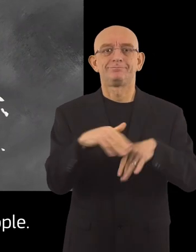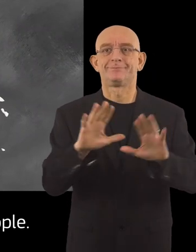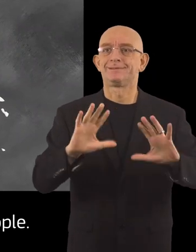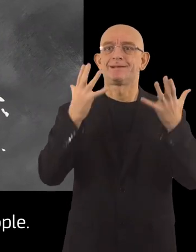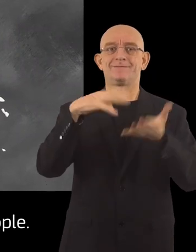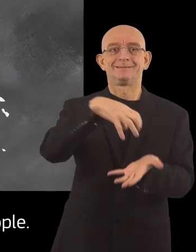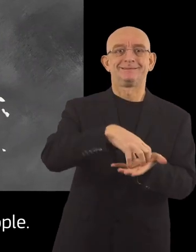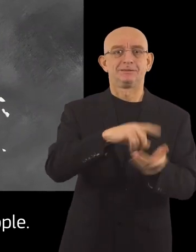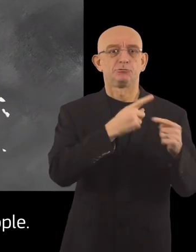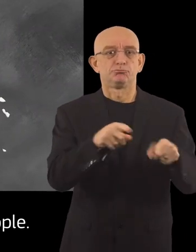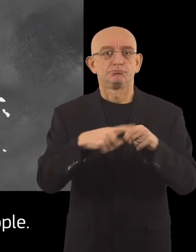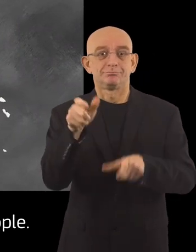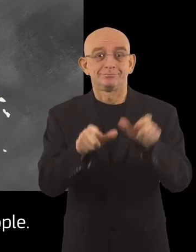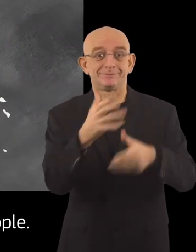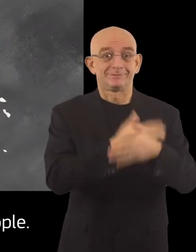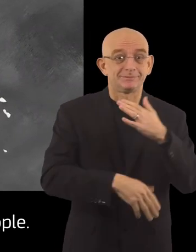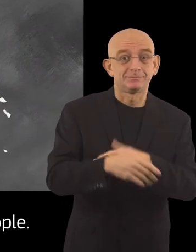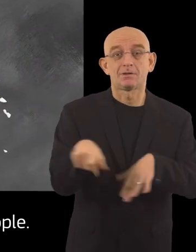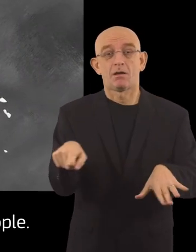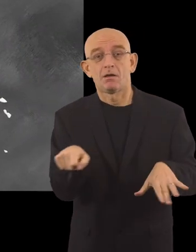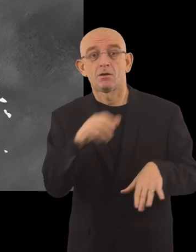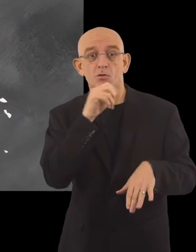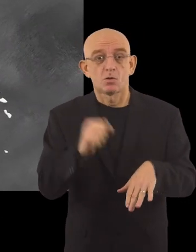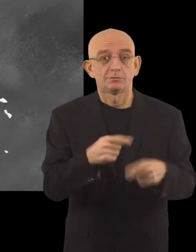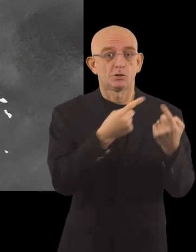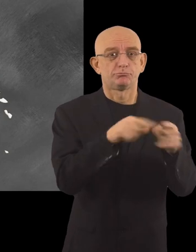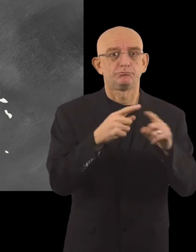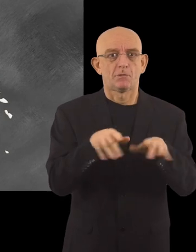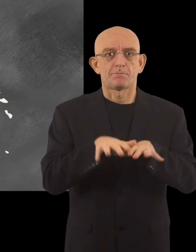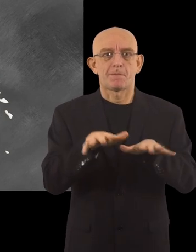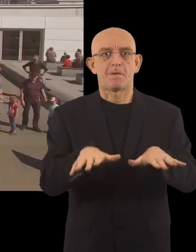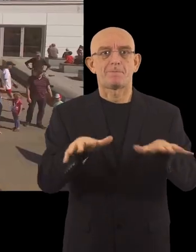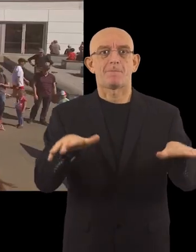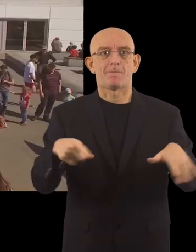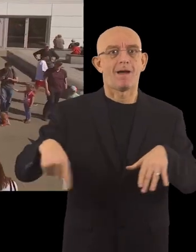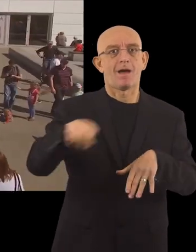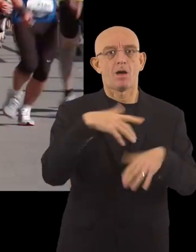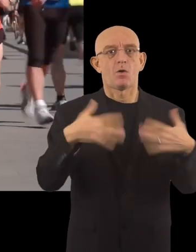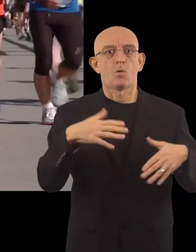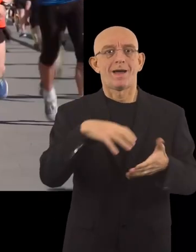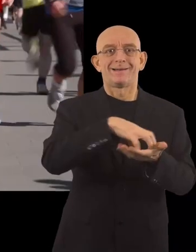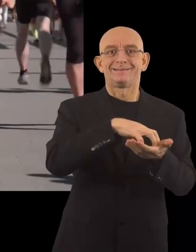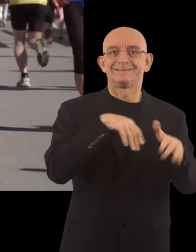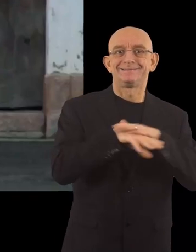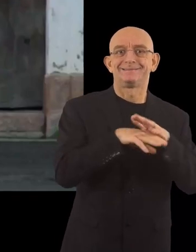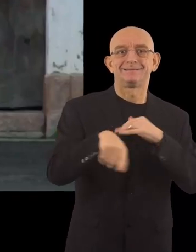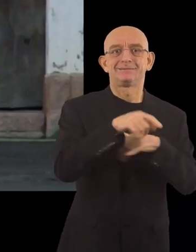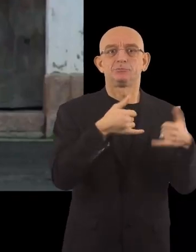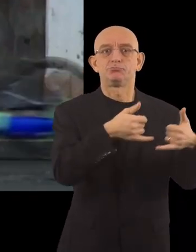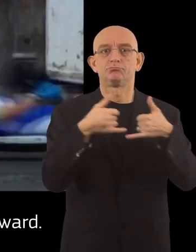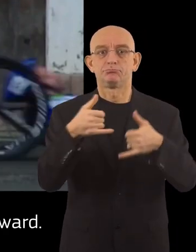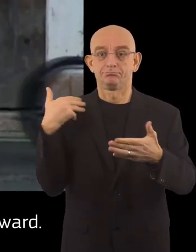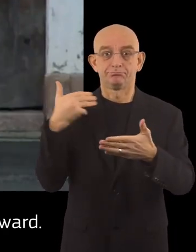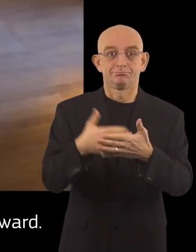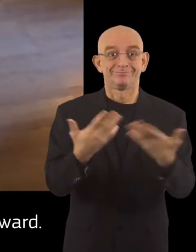life for persons with disabilities and older people. Its success and the growing interest around the Access City Award over the past few